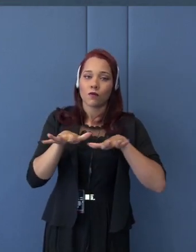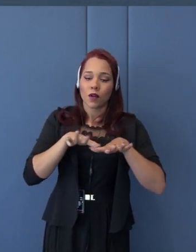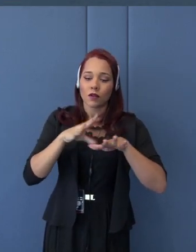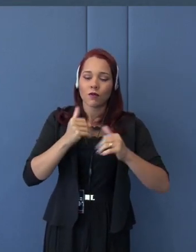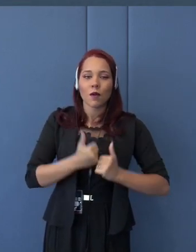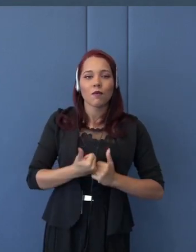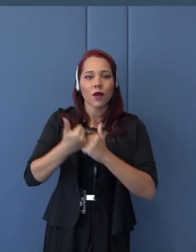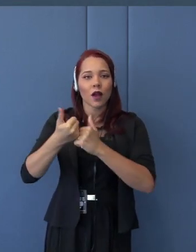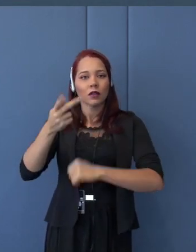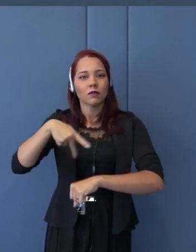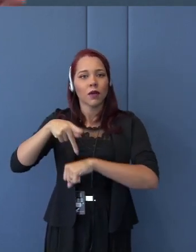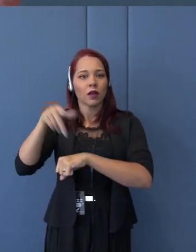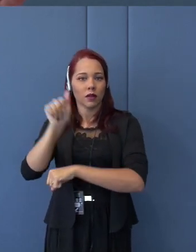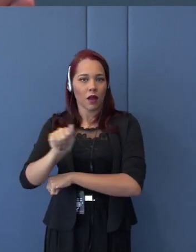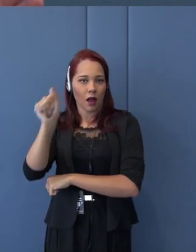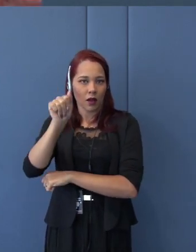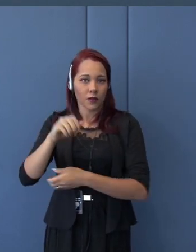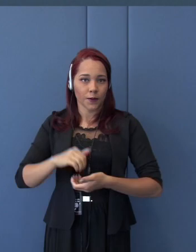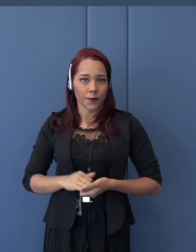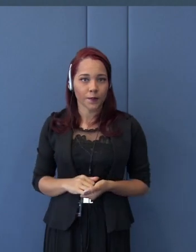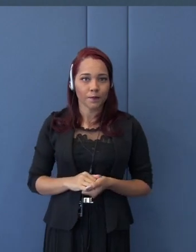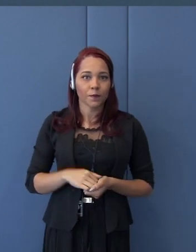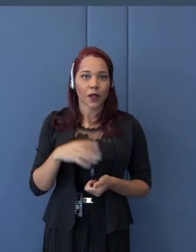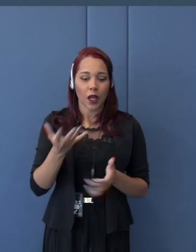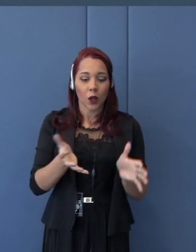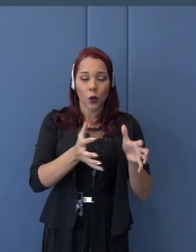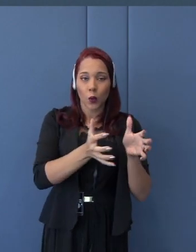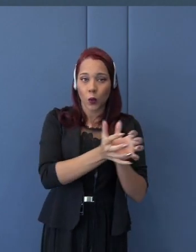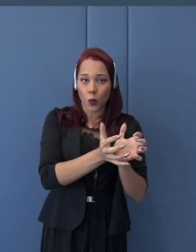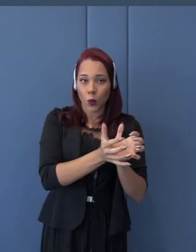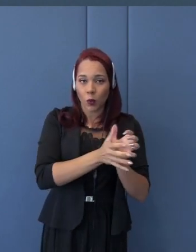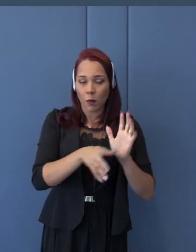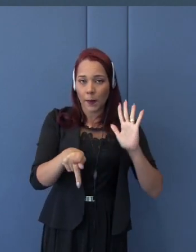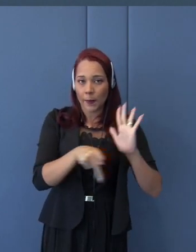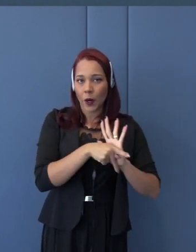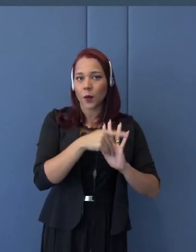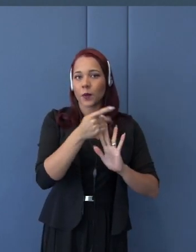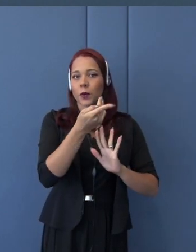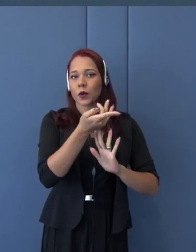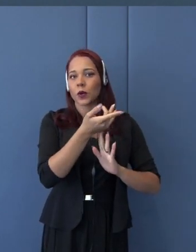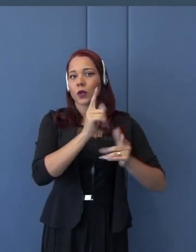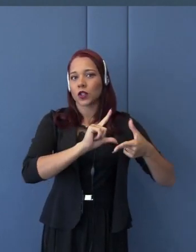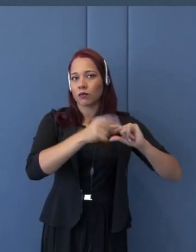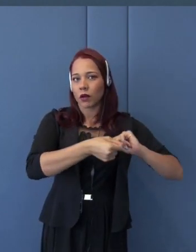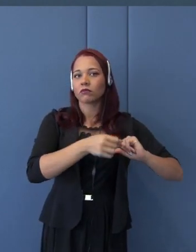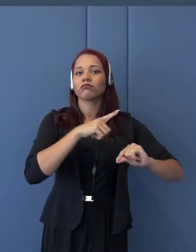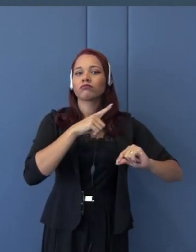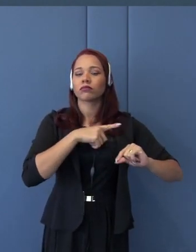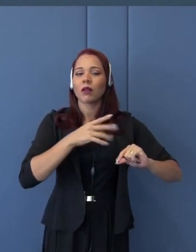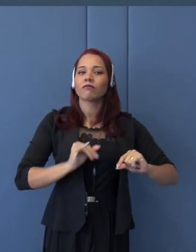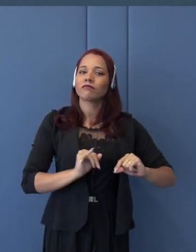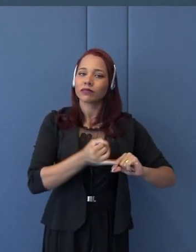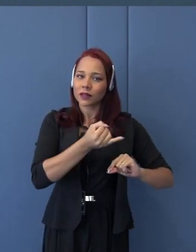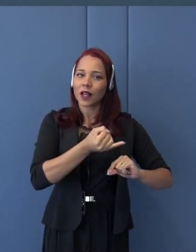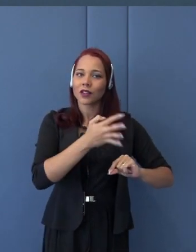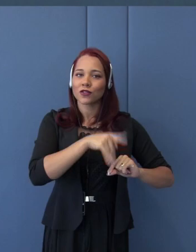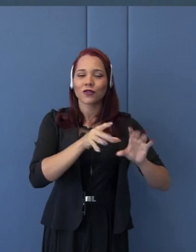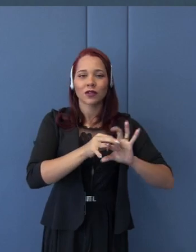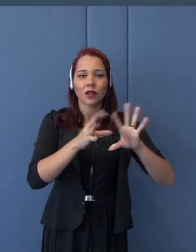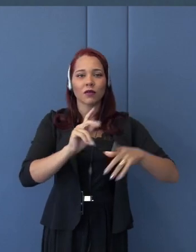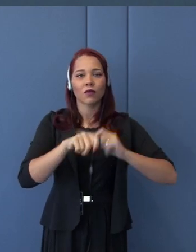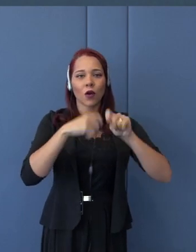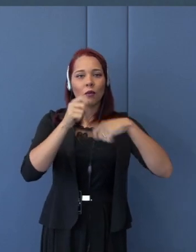companies took advantage of that kind of ASEAN approach of free trade, and this